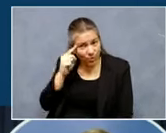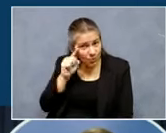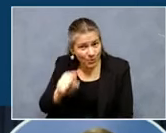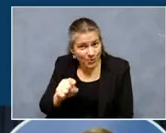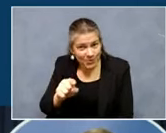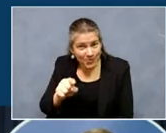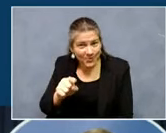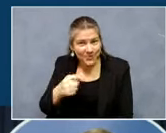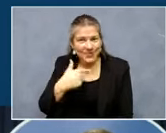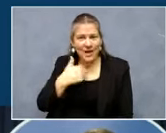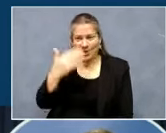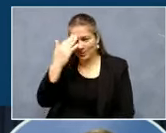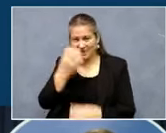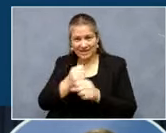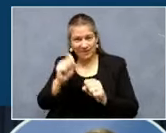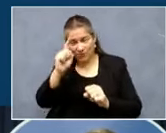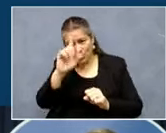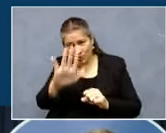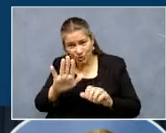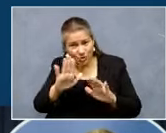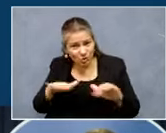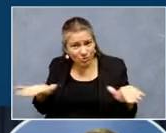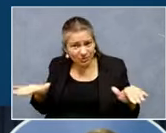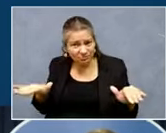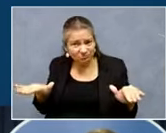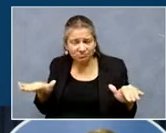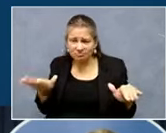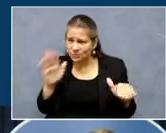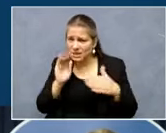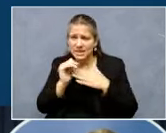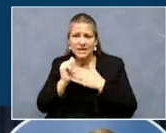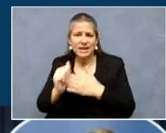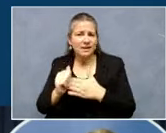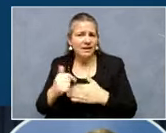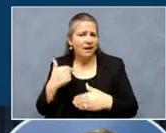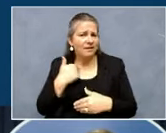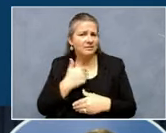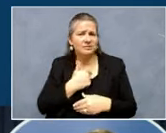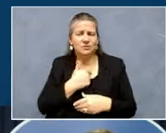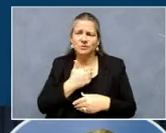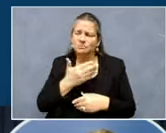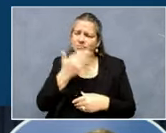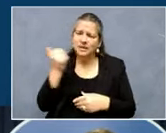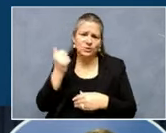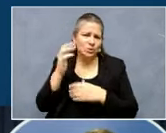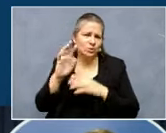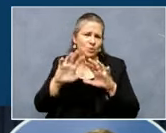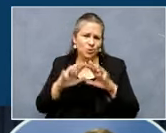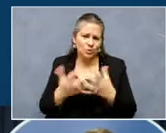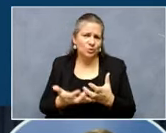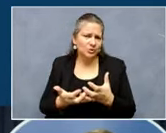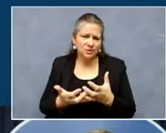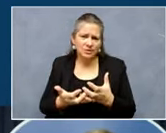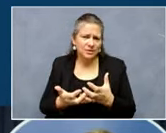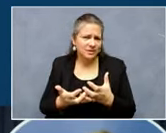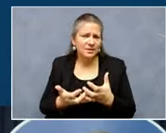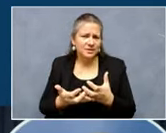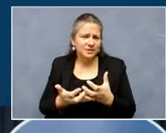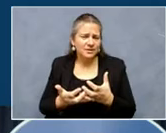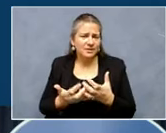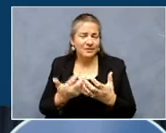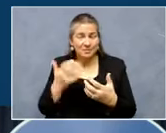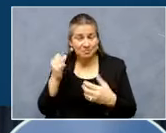your children and they can lead us to that better world. I hope just not back to normal. I hope we're a little